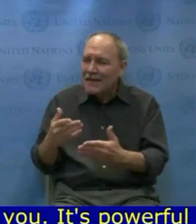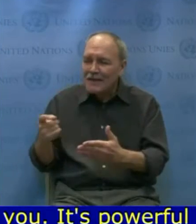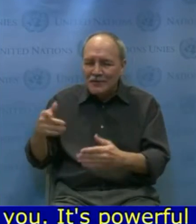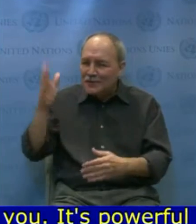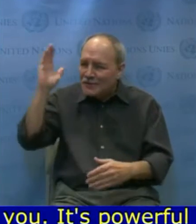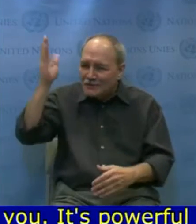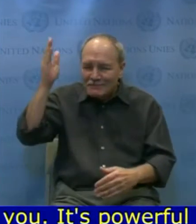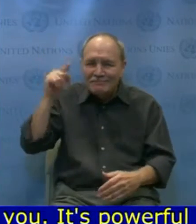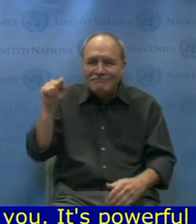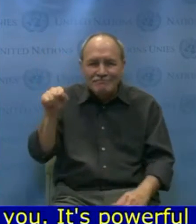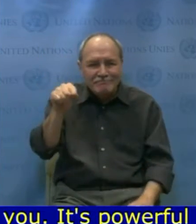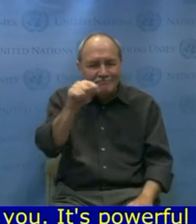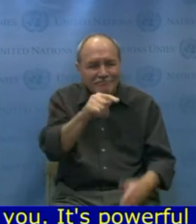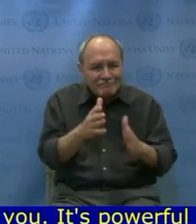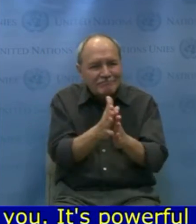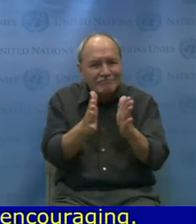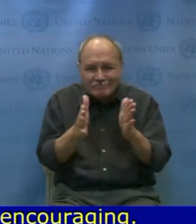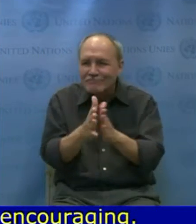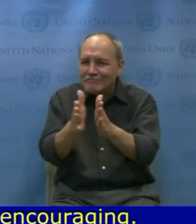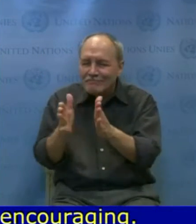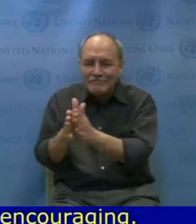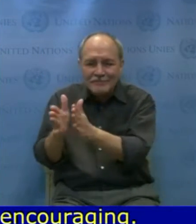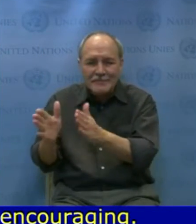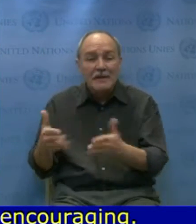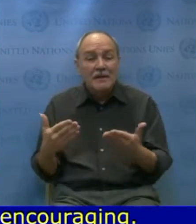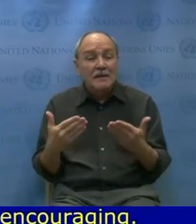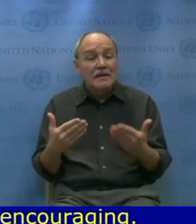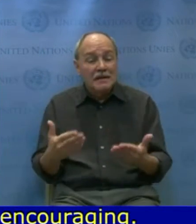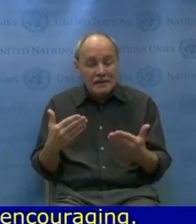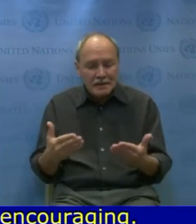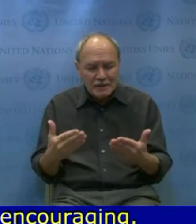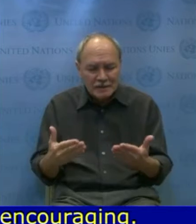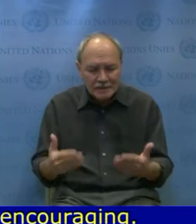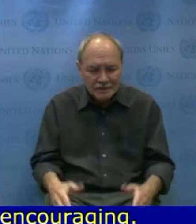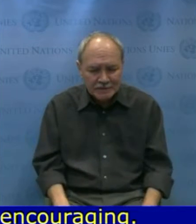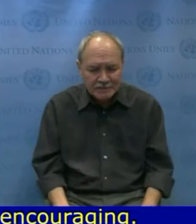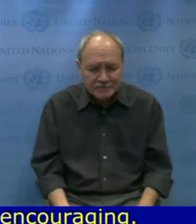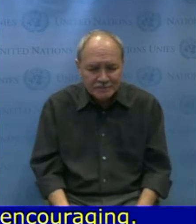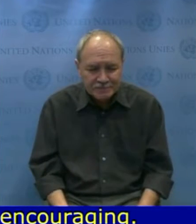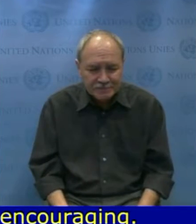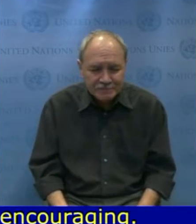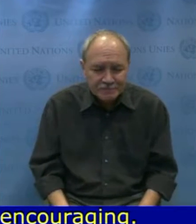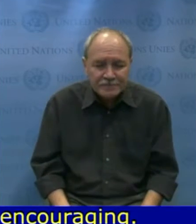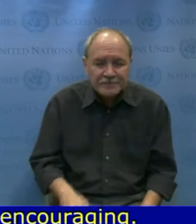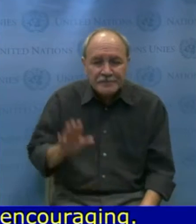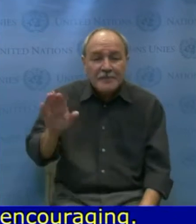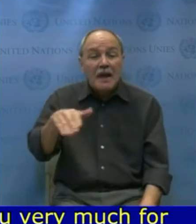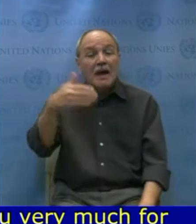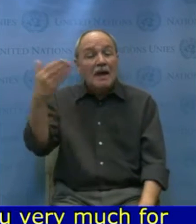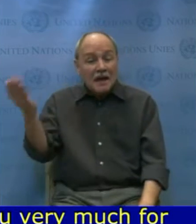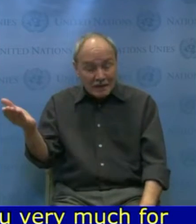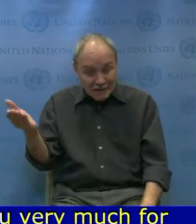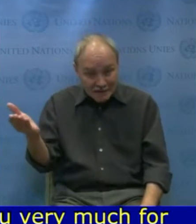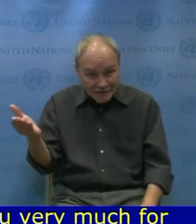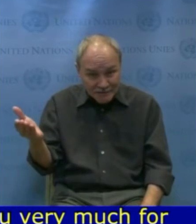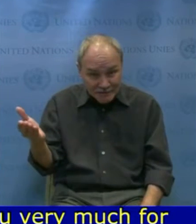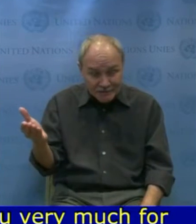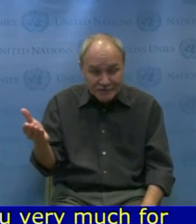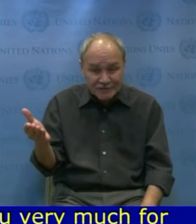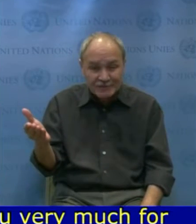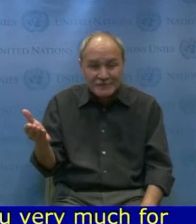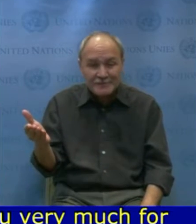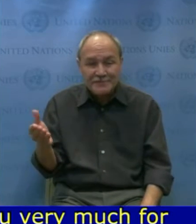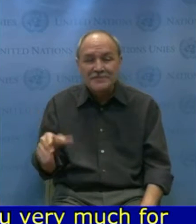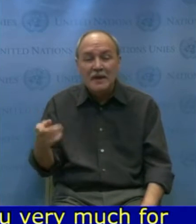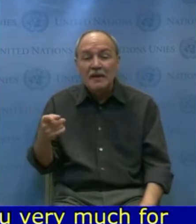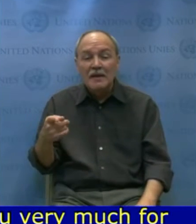I would like now to hear also the voice of another stakeholder, the civil society,